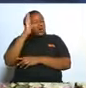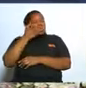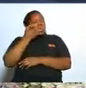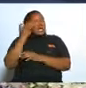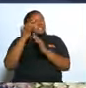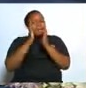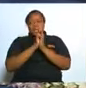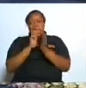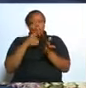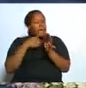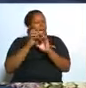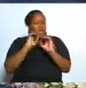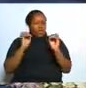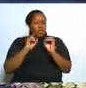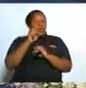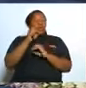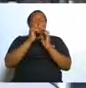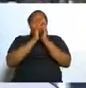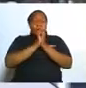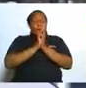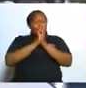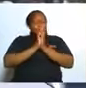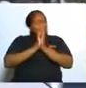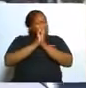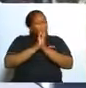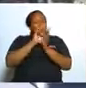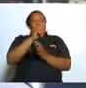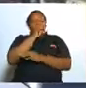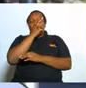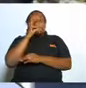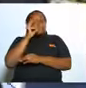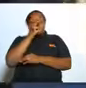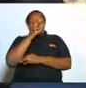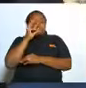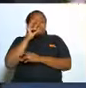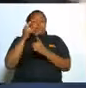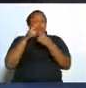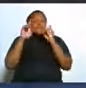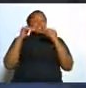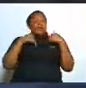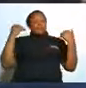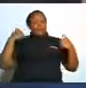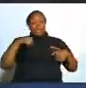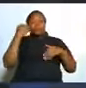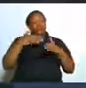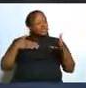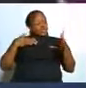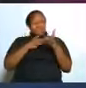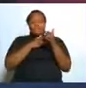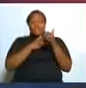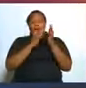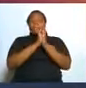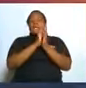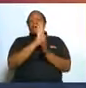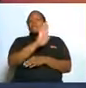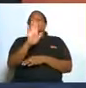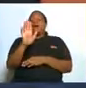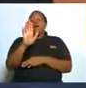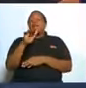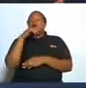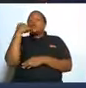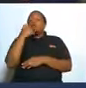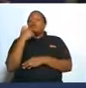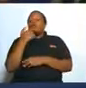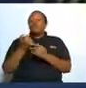you are praying you are fasting but there is someone who is blocking your prayer at home and that is your